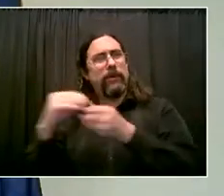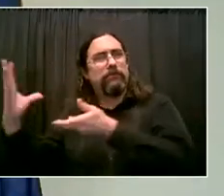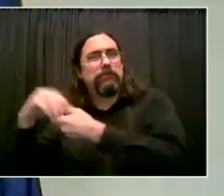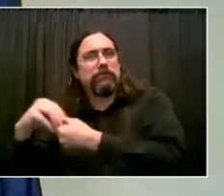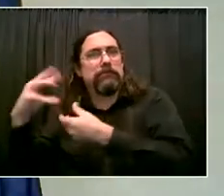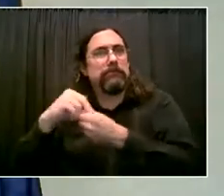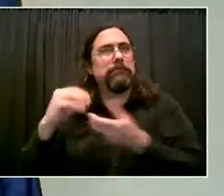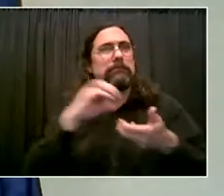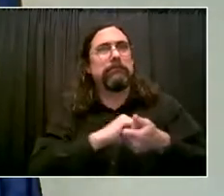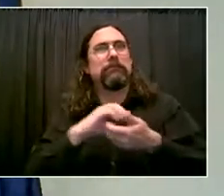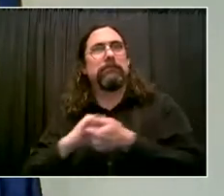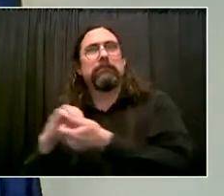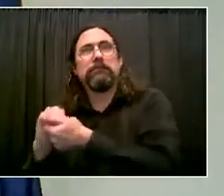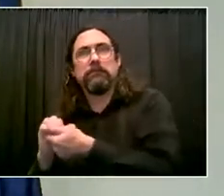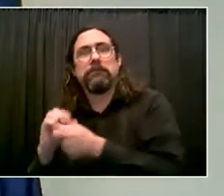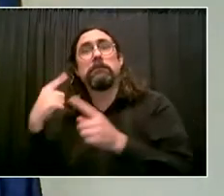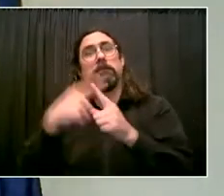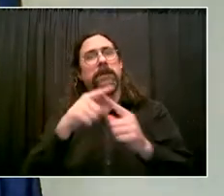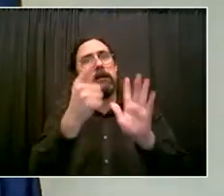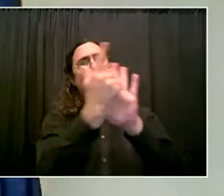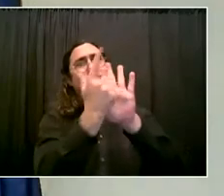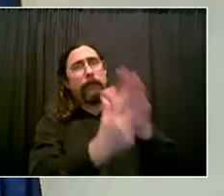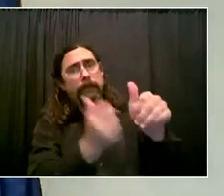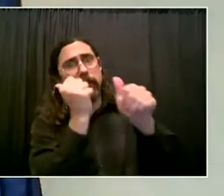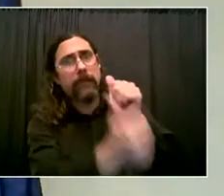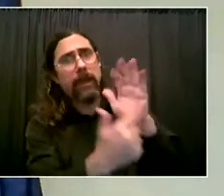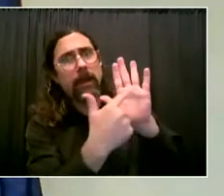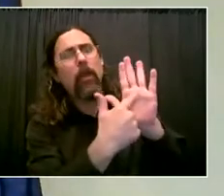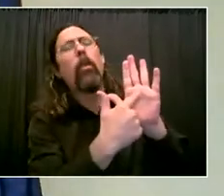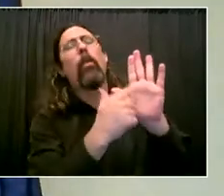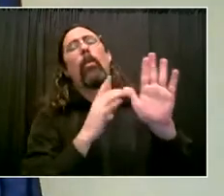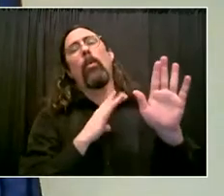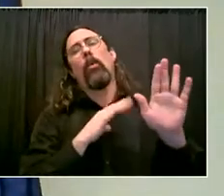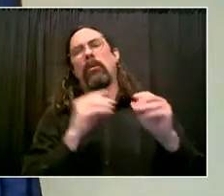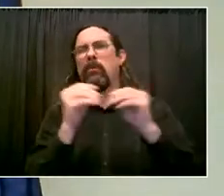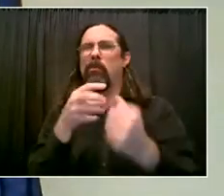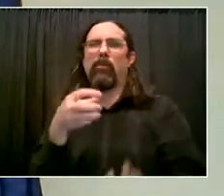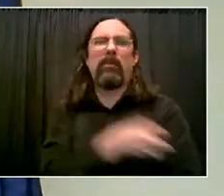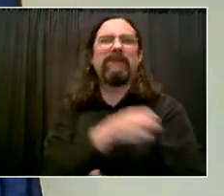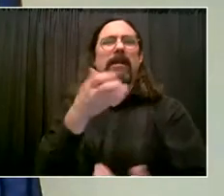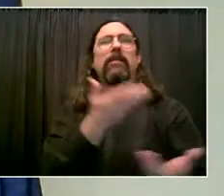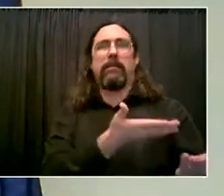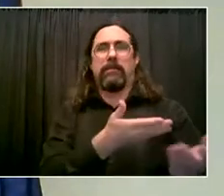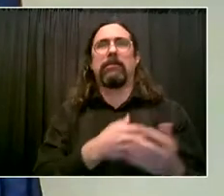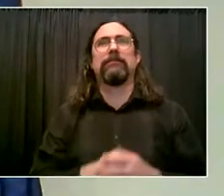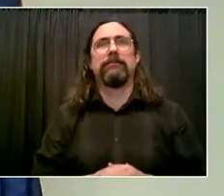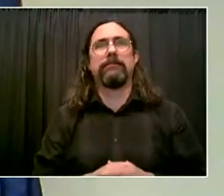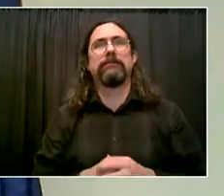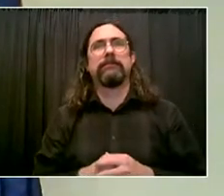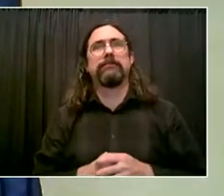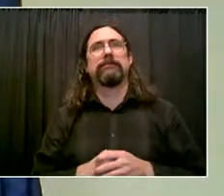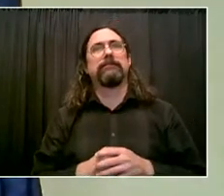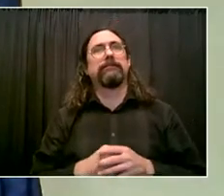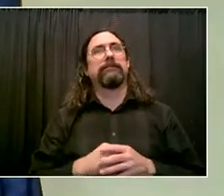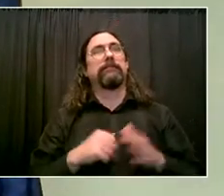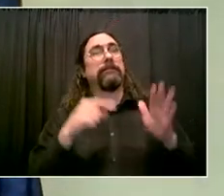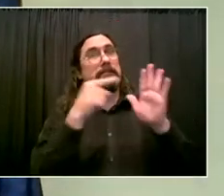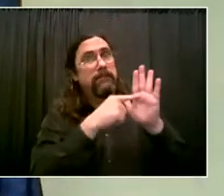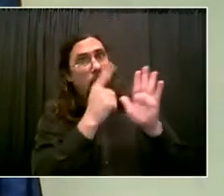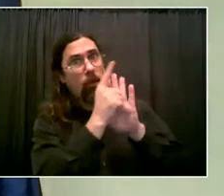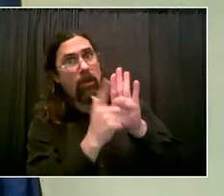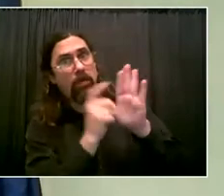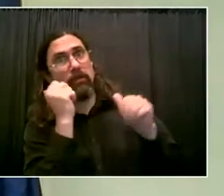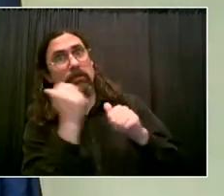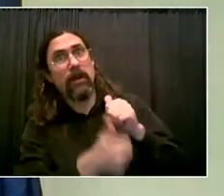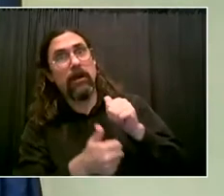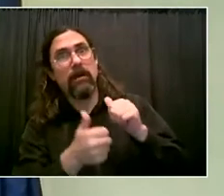for witnesses so that they can cooperate, so we can change the narratives on these shootings. absolutely support and hope